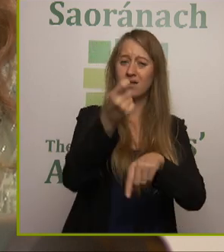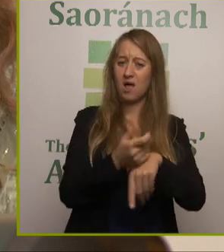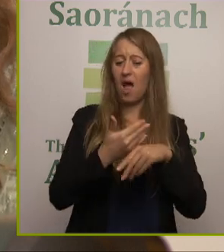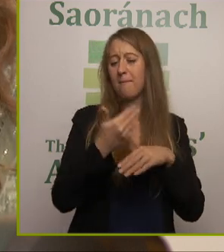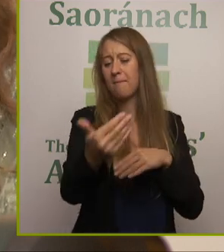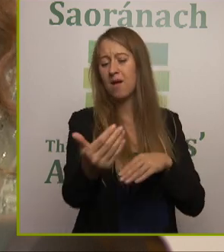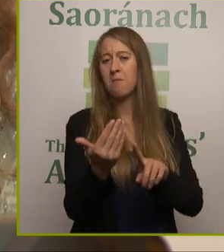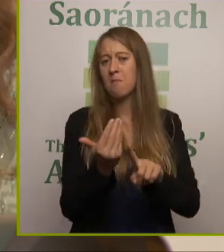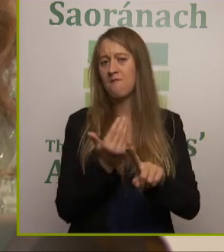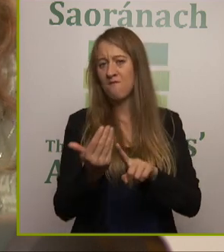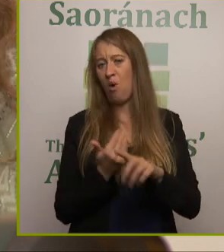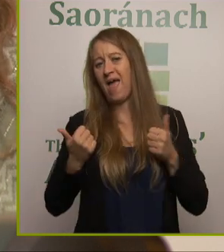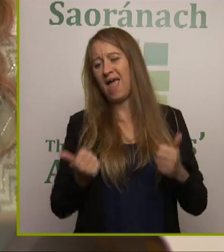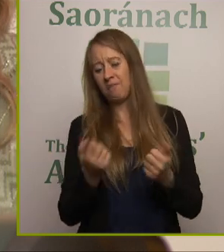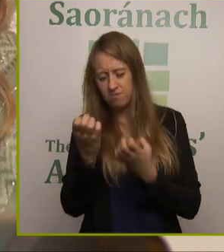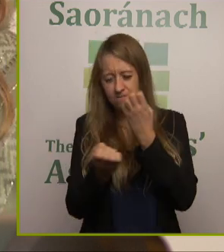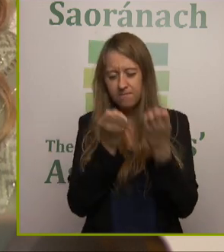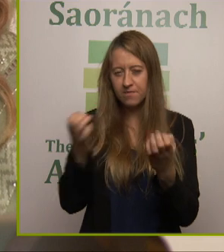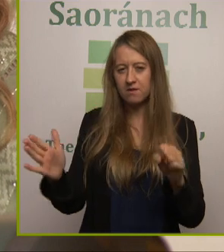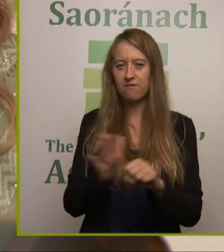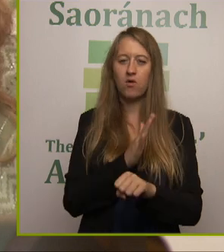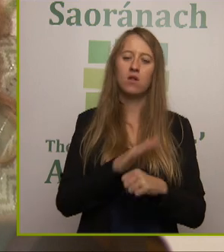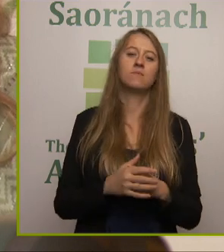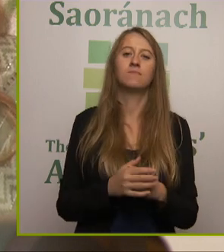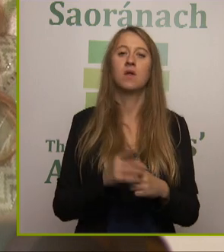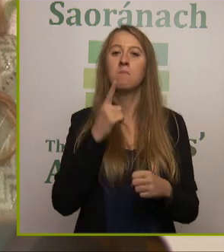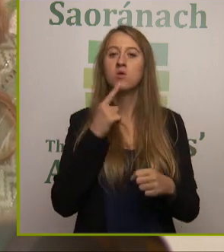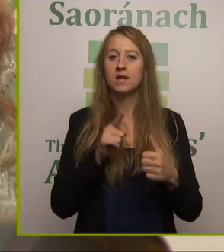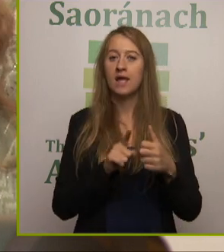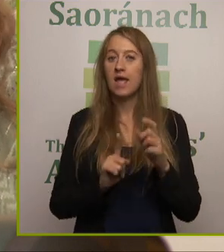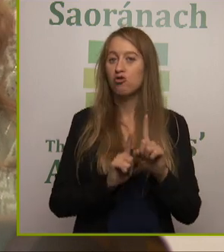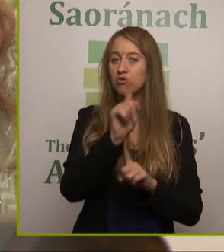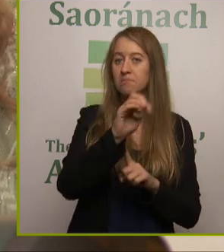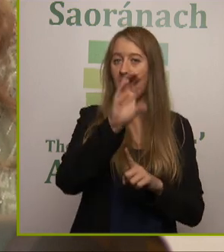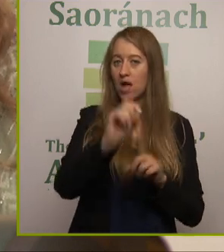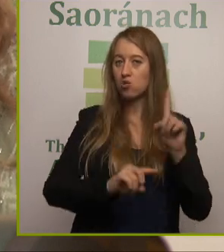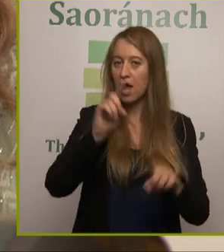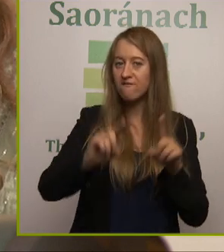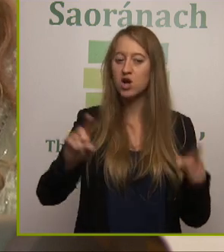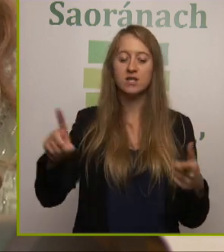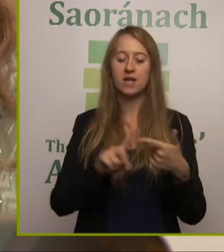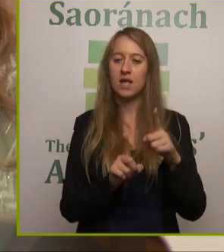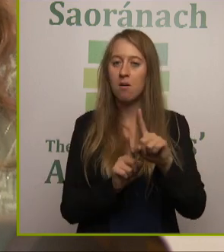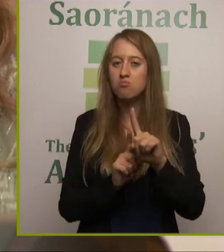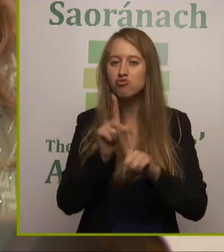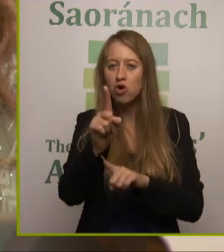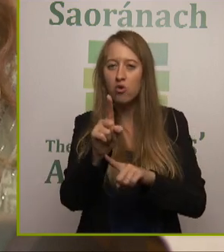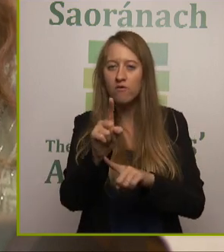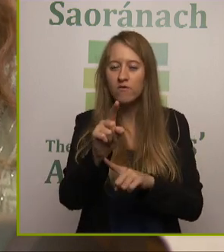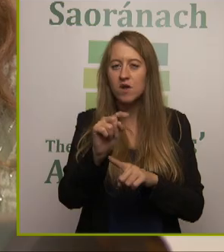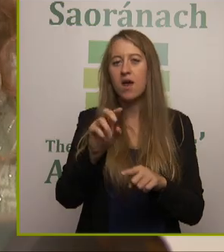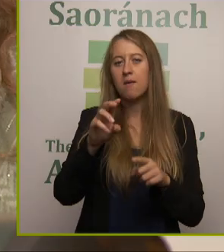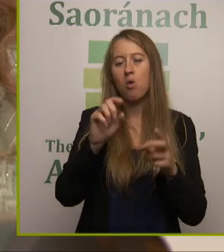because we're planting trees that bind the bank. It's increasing the biodiversity just by having the trees there and by allowing the vegetation